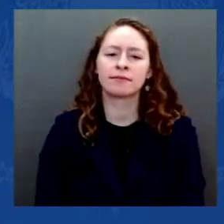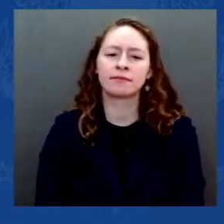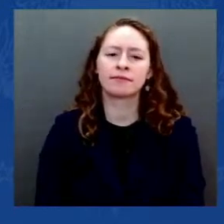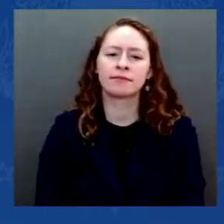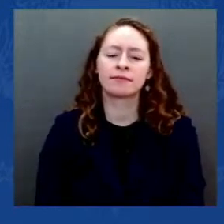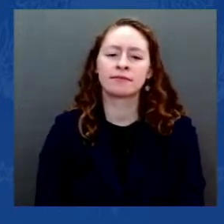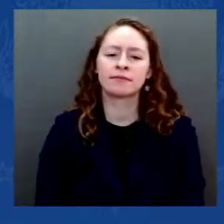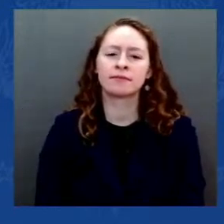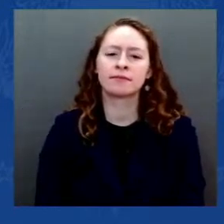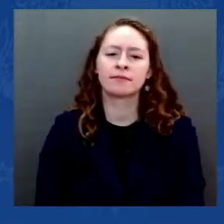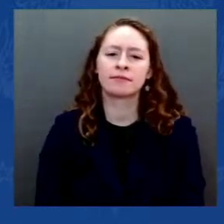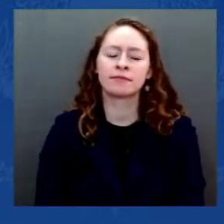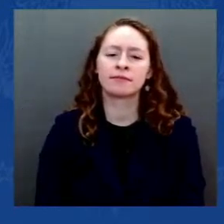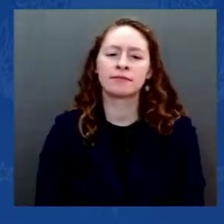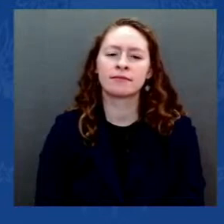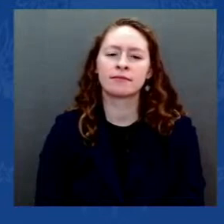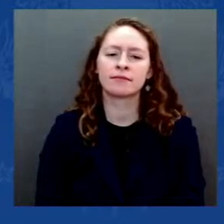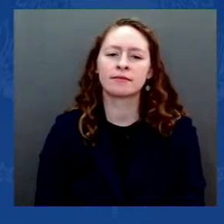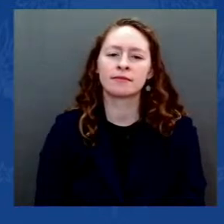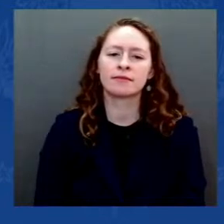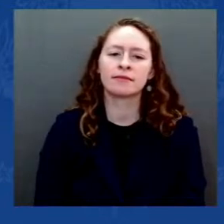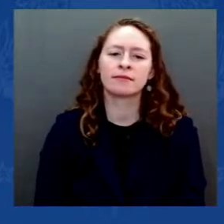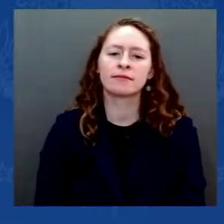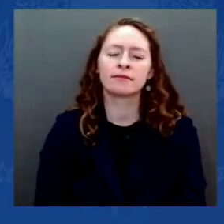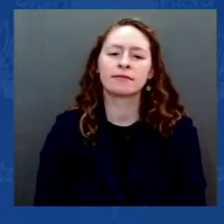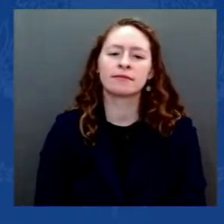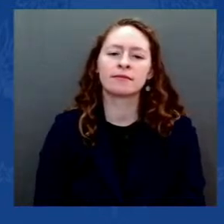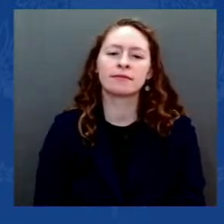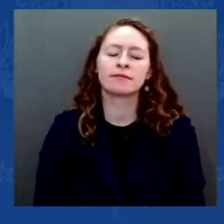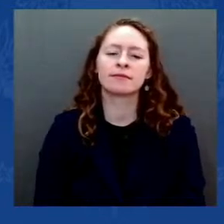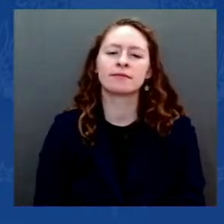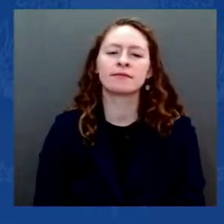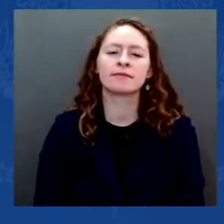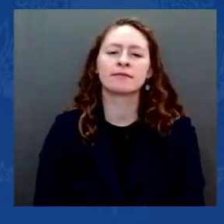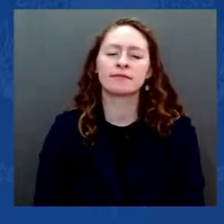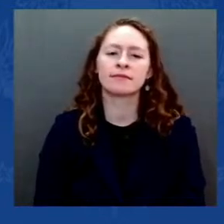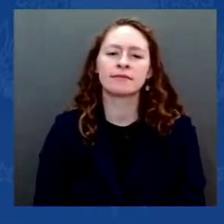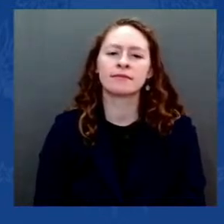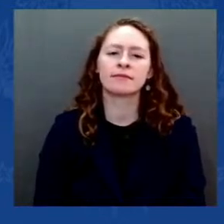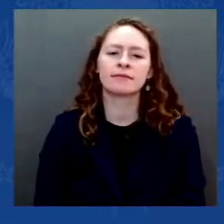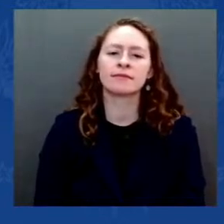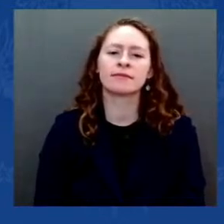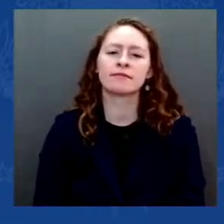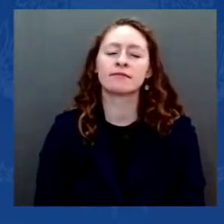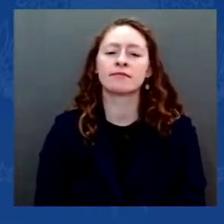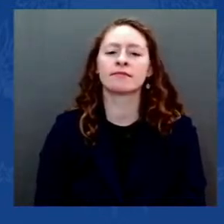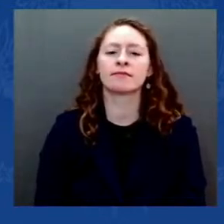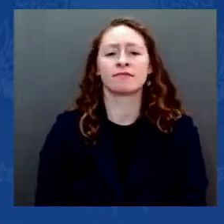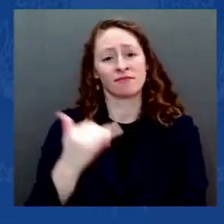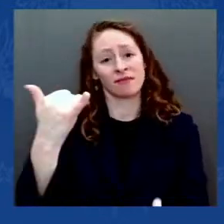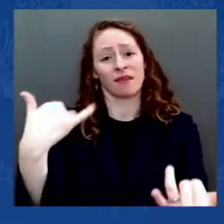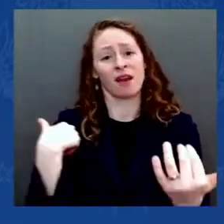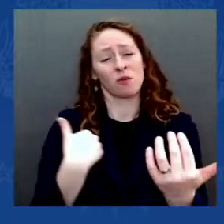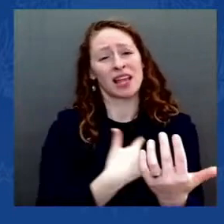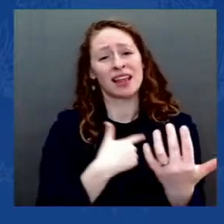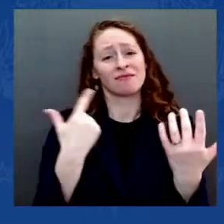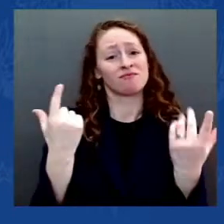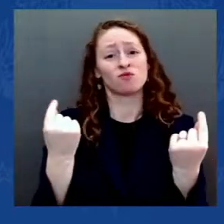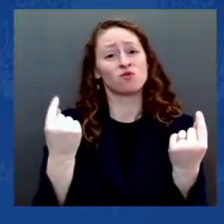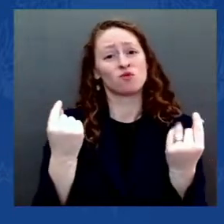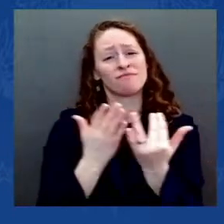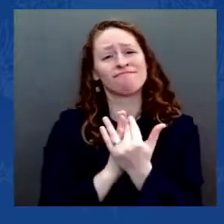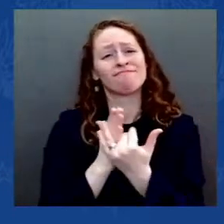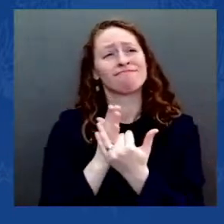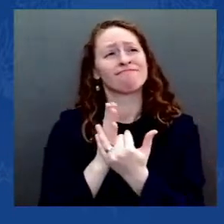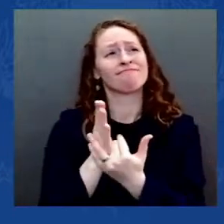in a battle for the soul of America, a battle that by the grace